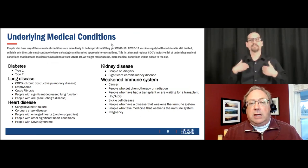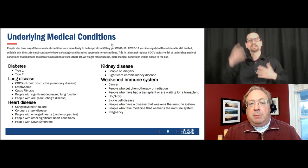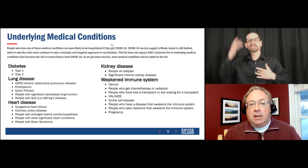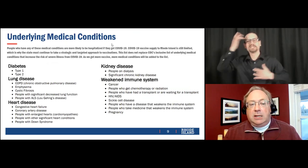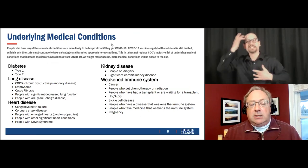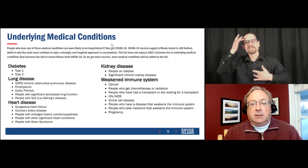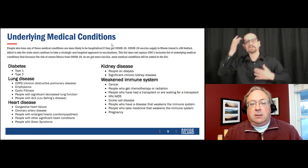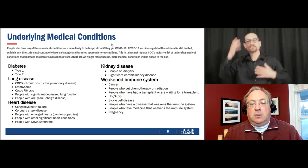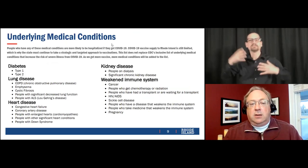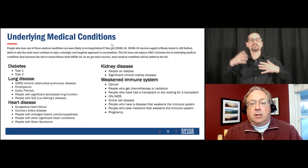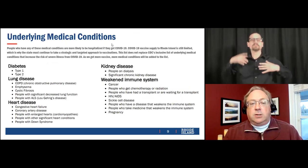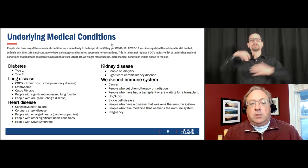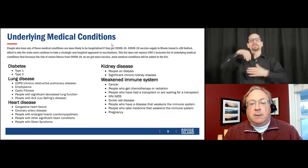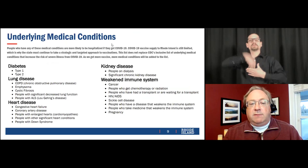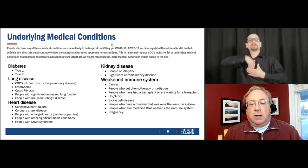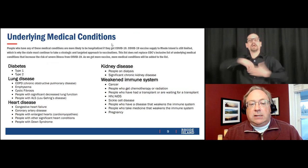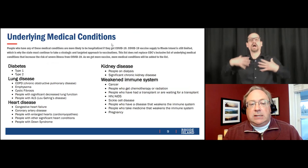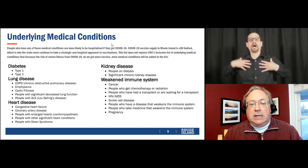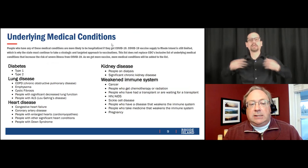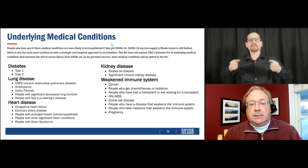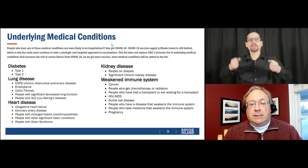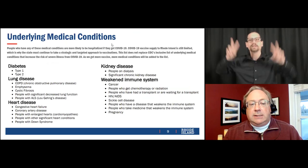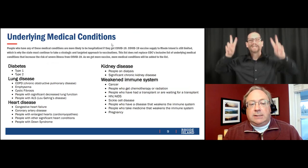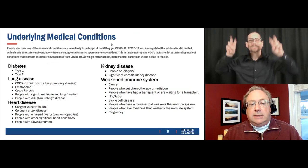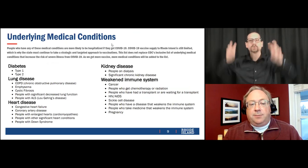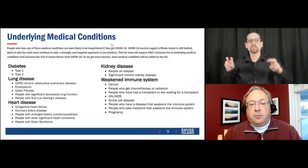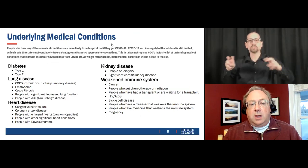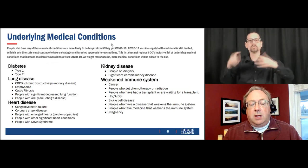People with diabetes, certain types of lung disease,